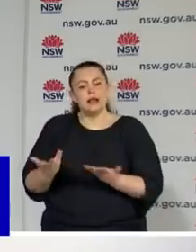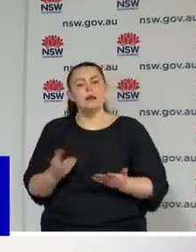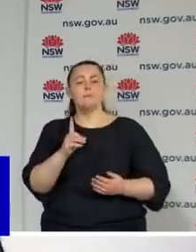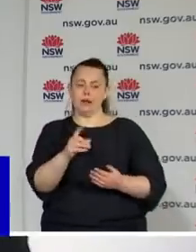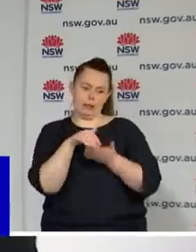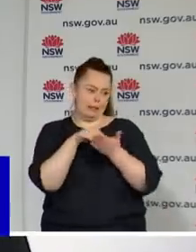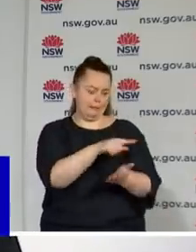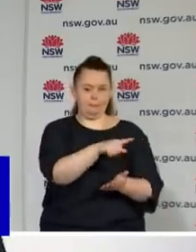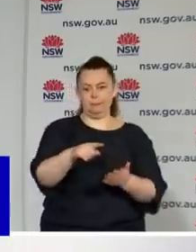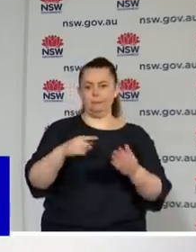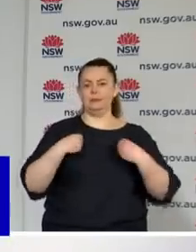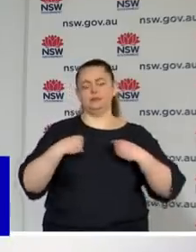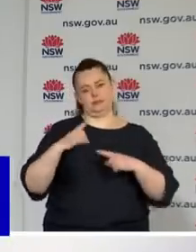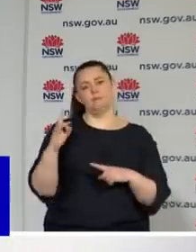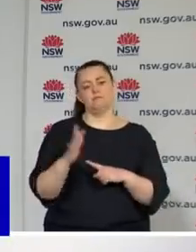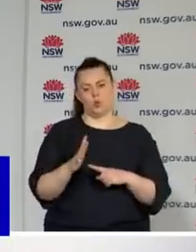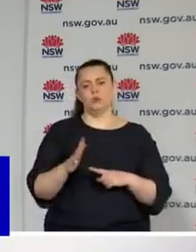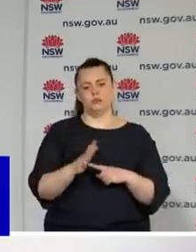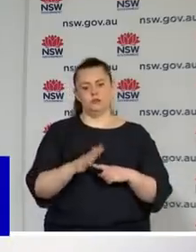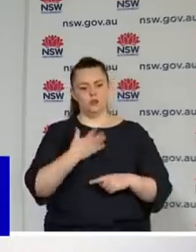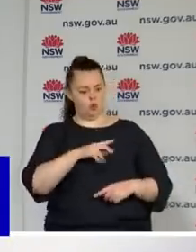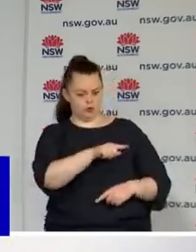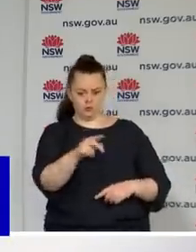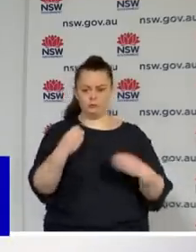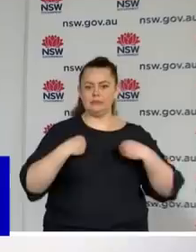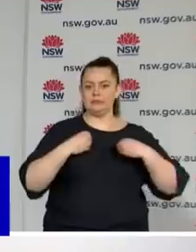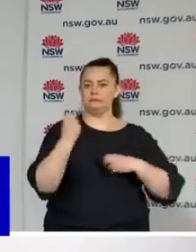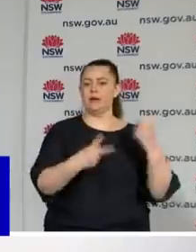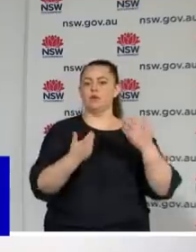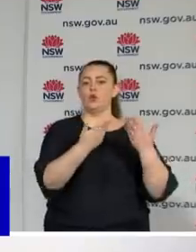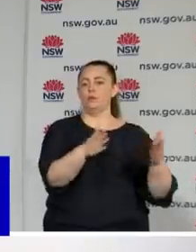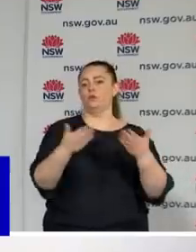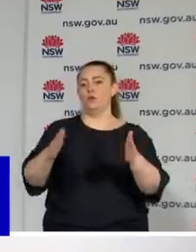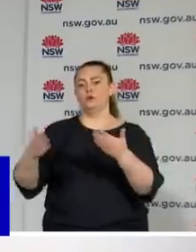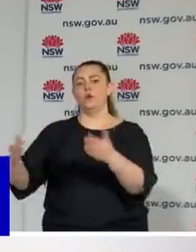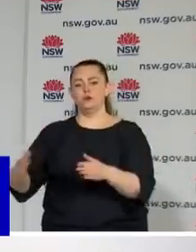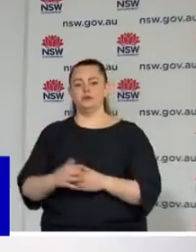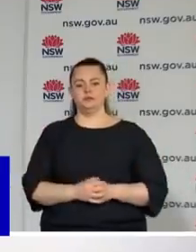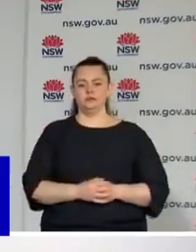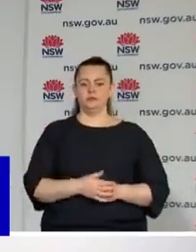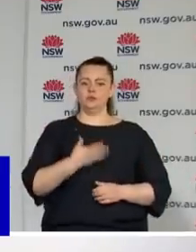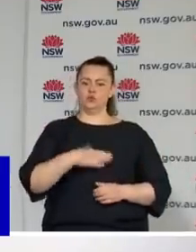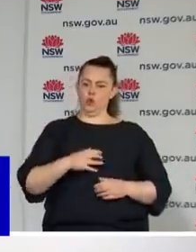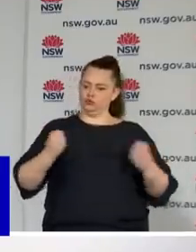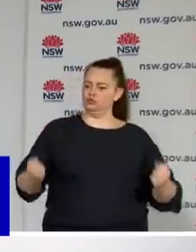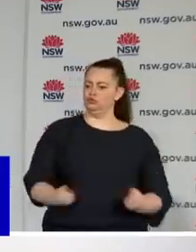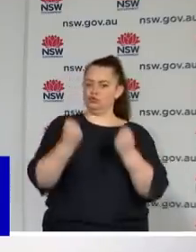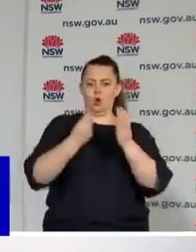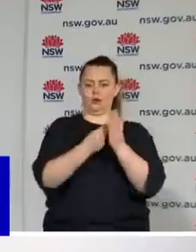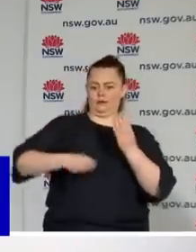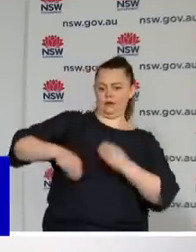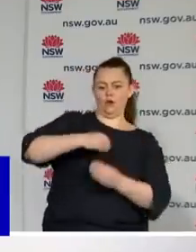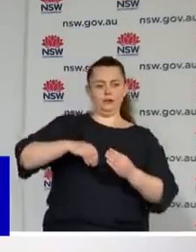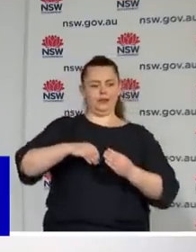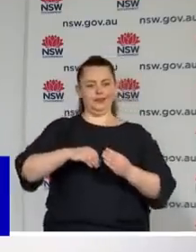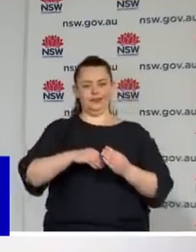they open up. As to what I expect, our state not just to have a strong economic rebound, but to come out stronger the other